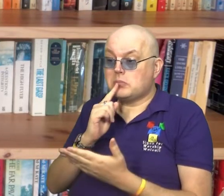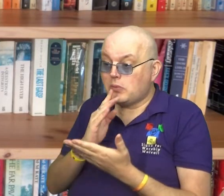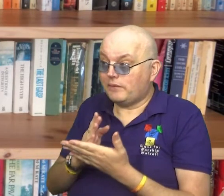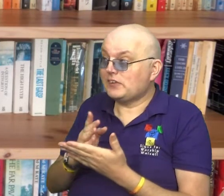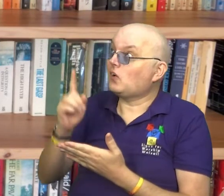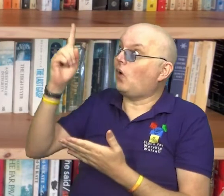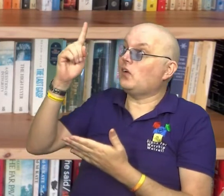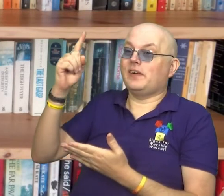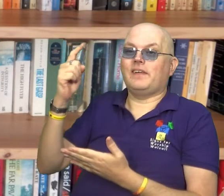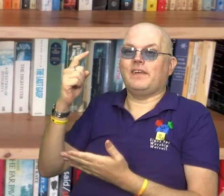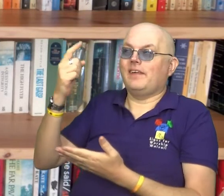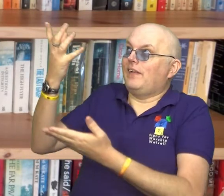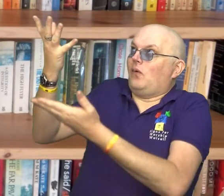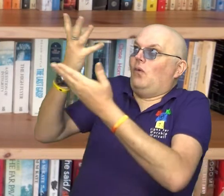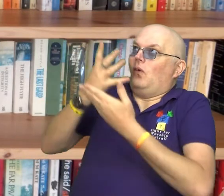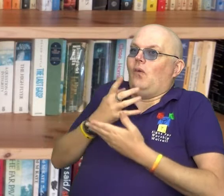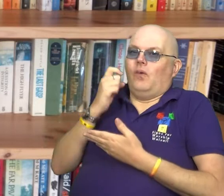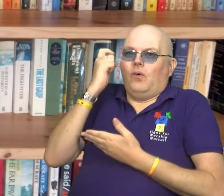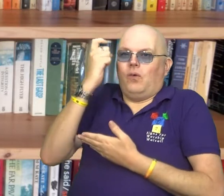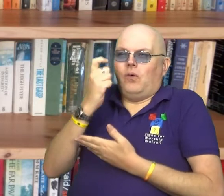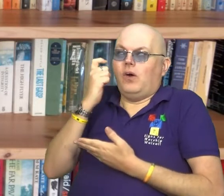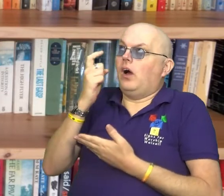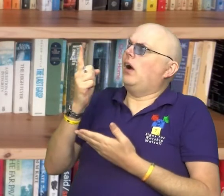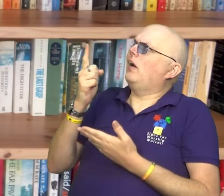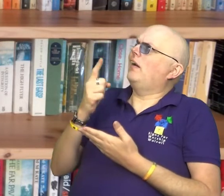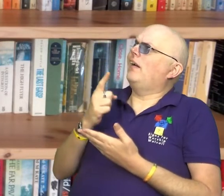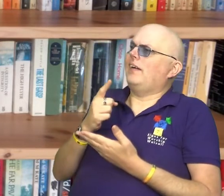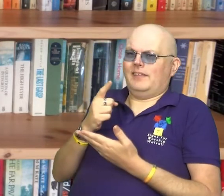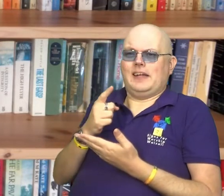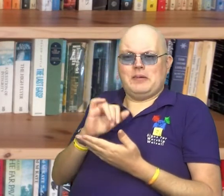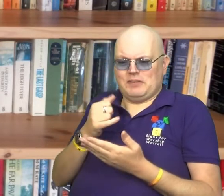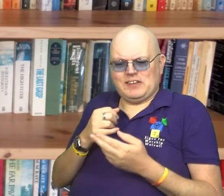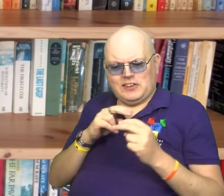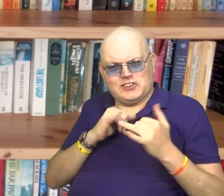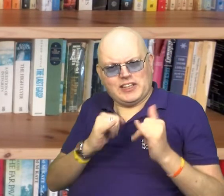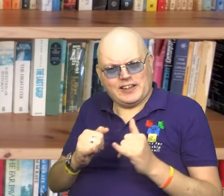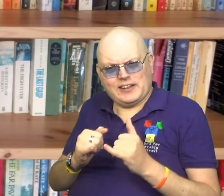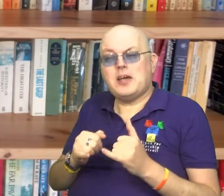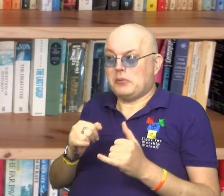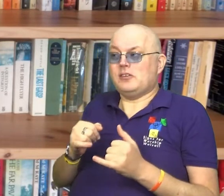put thoughts in your mind. You may need to test them, but the ideas will come.